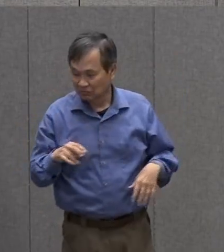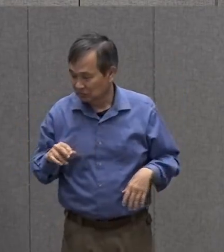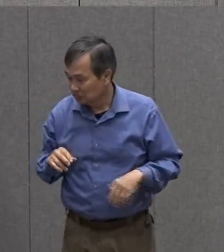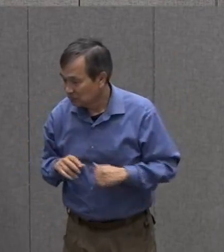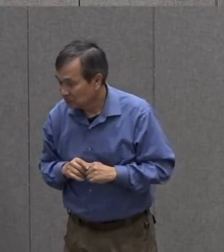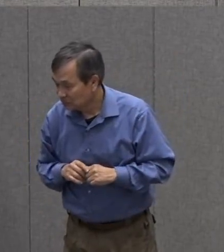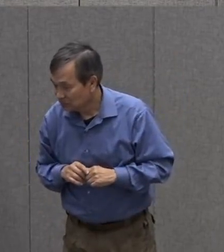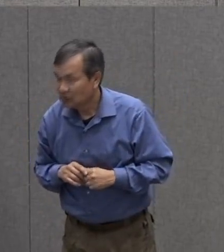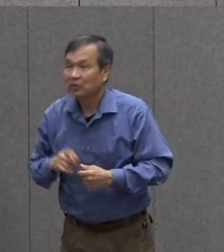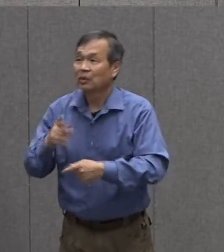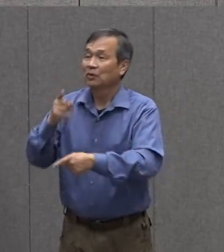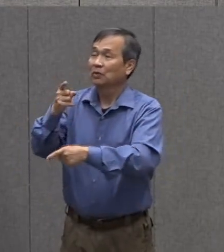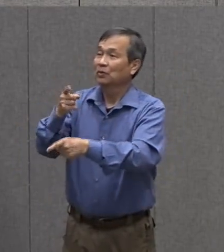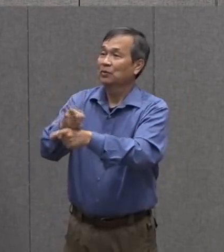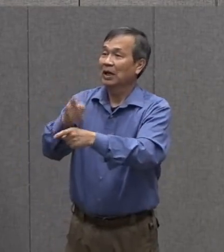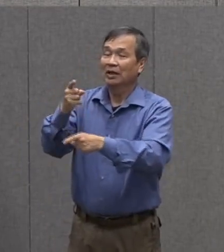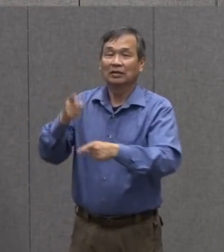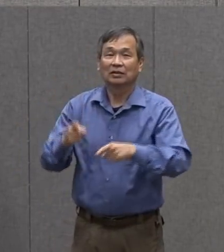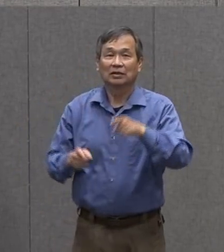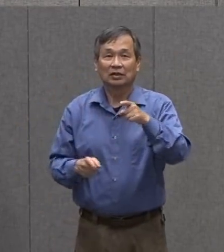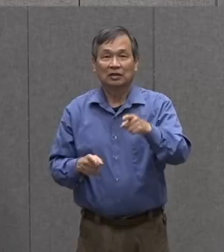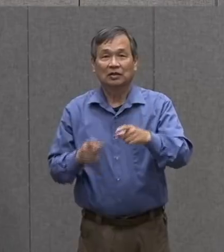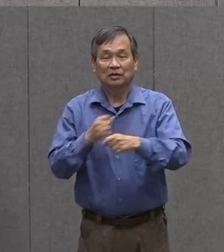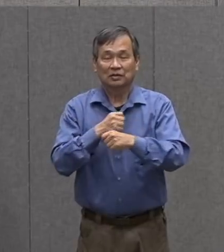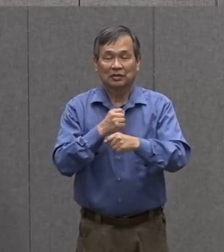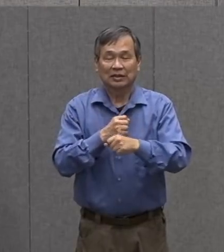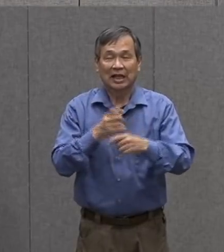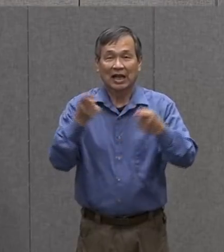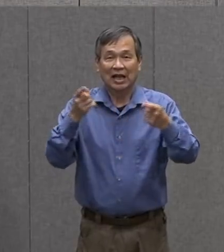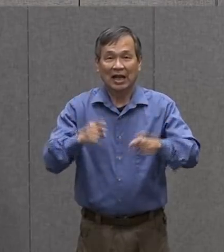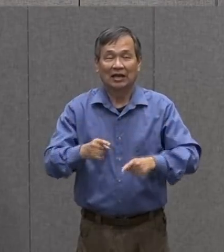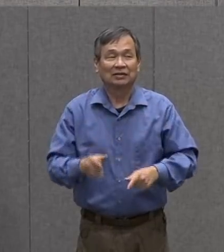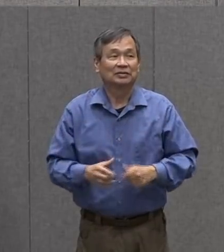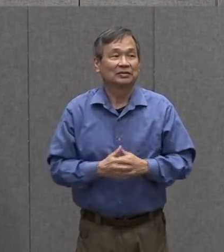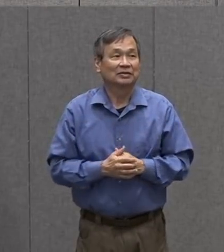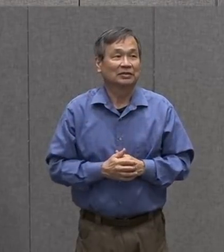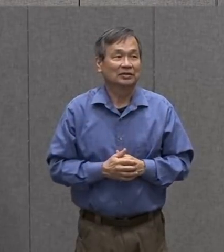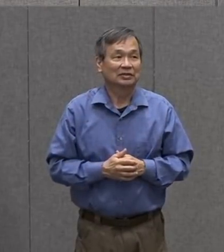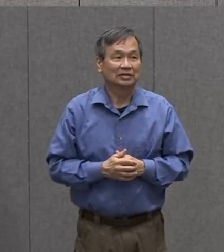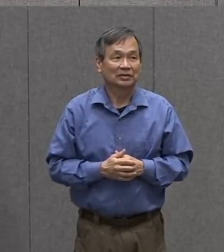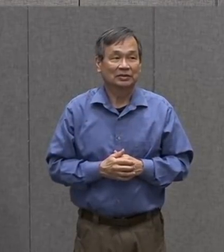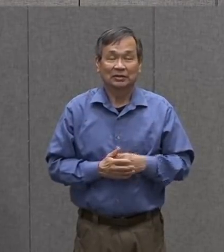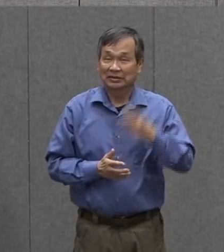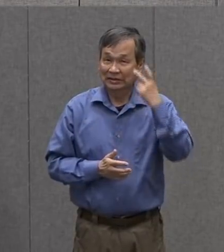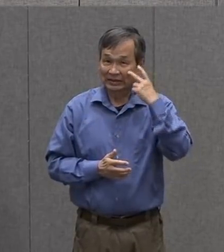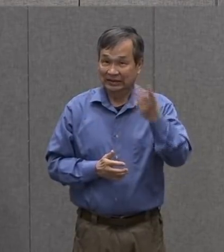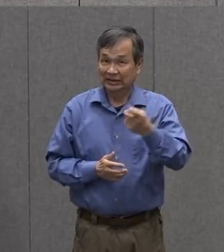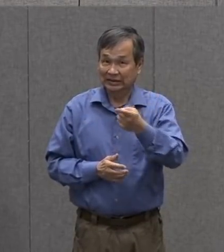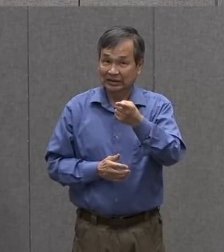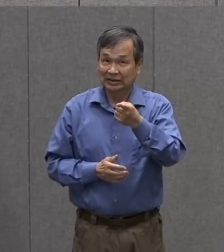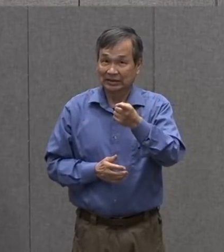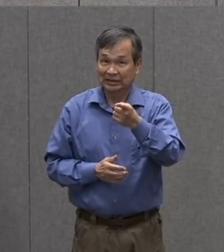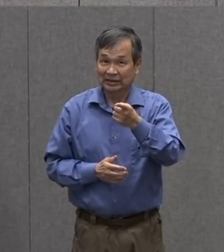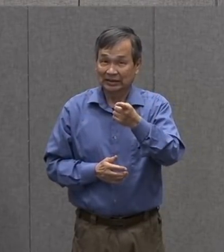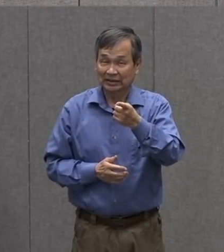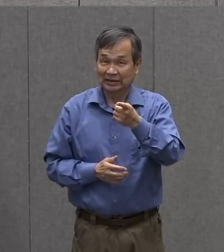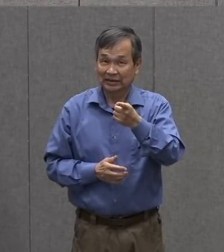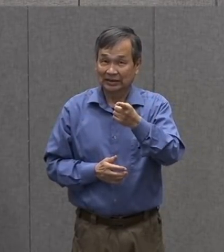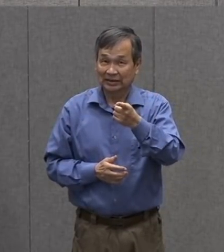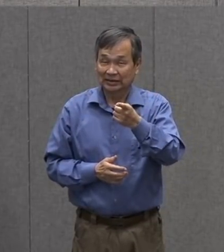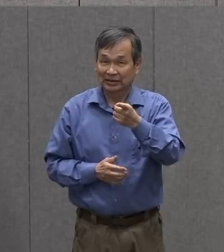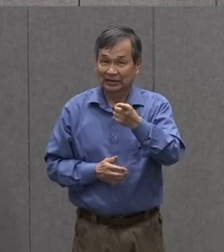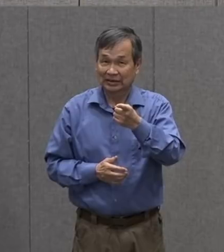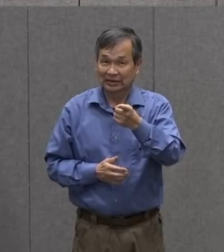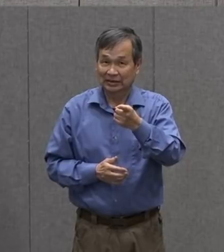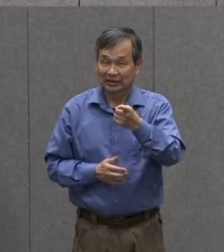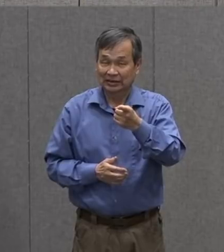make that s we'll line up that top curve i'll hold that up so everybody can see we're going to line up the that